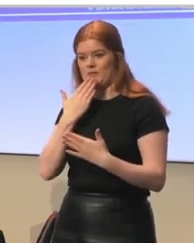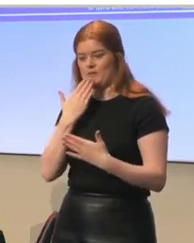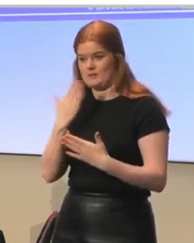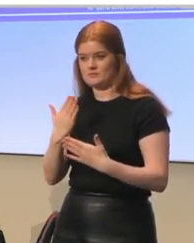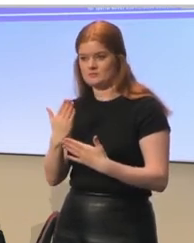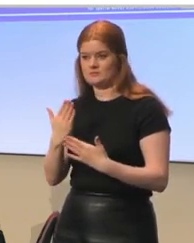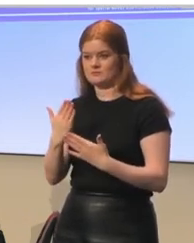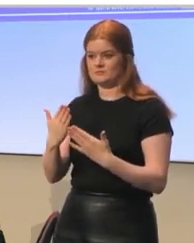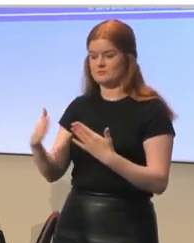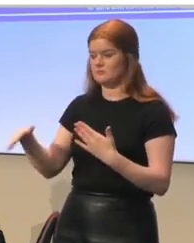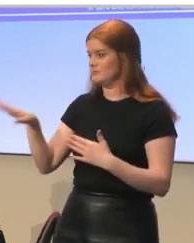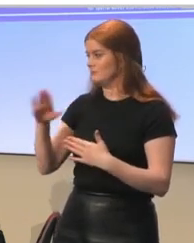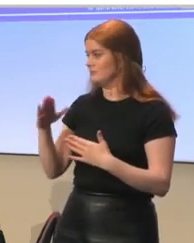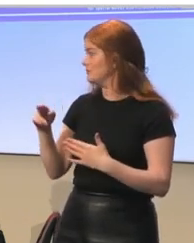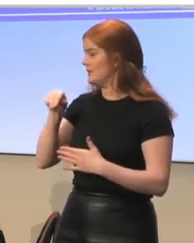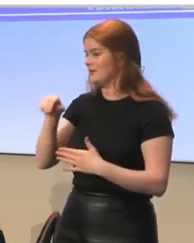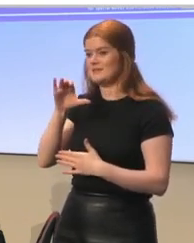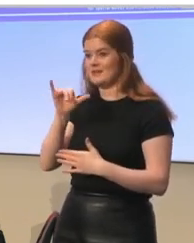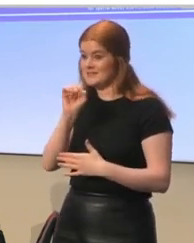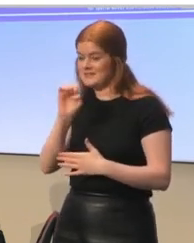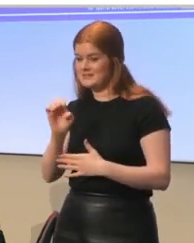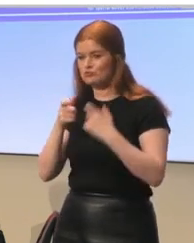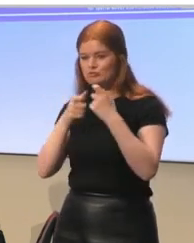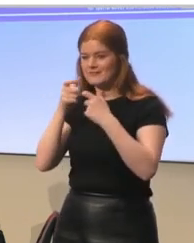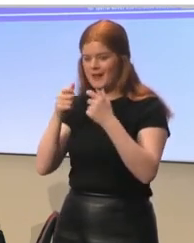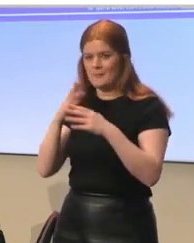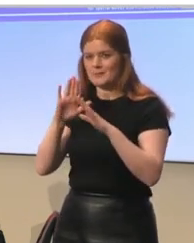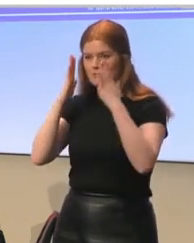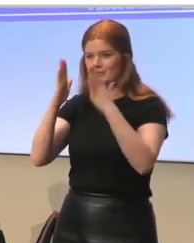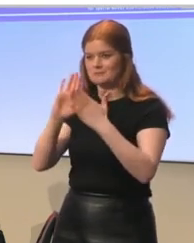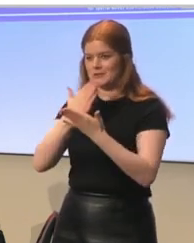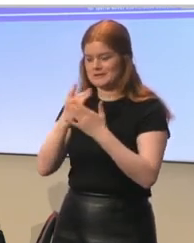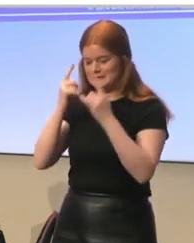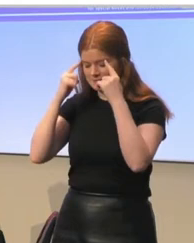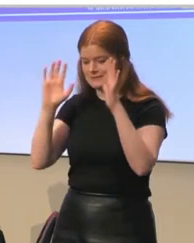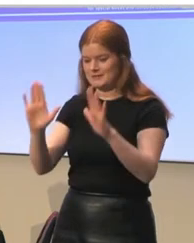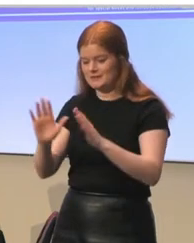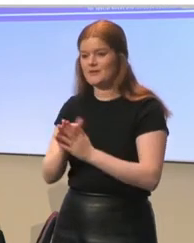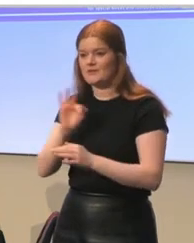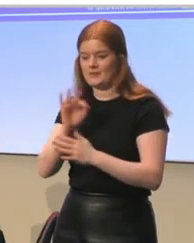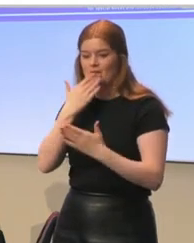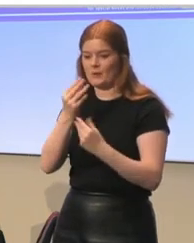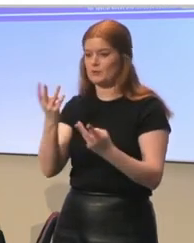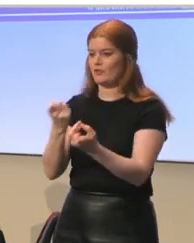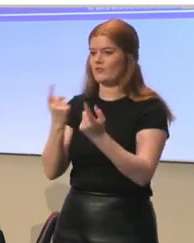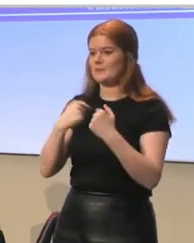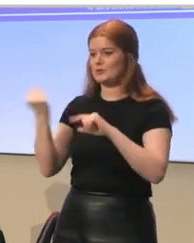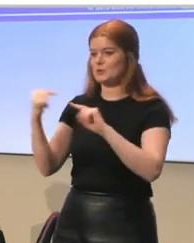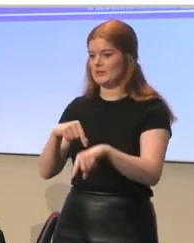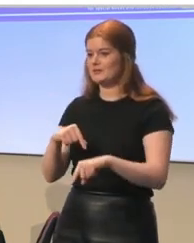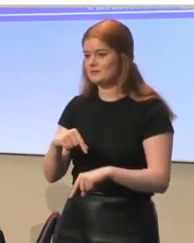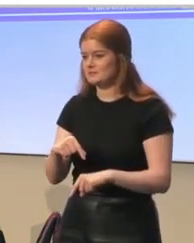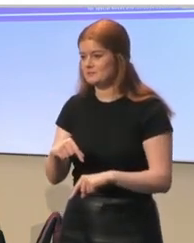NCSE, I have to concentrate, for the invitation. The Agency